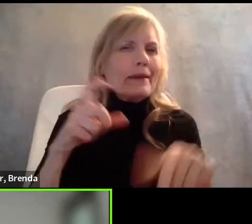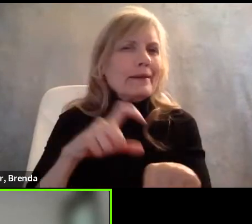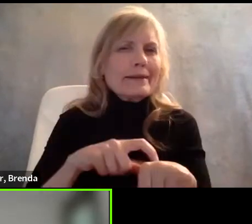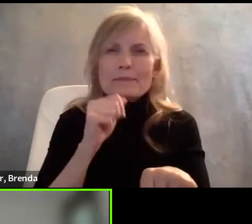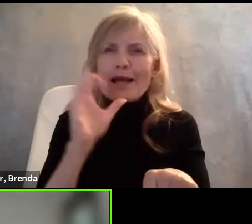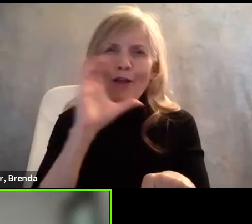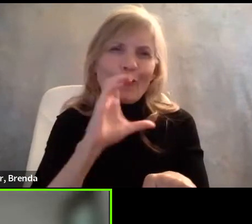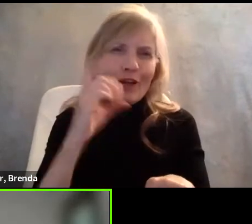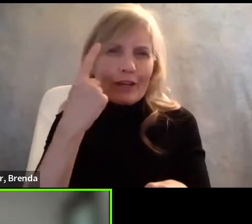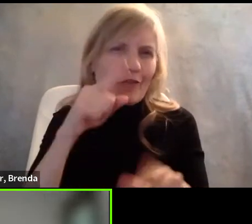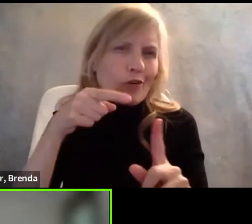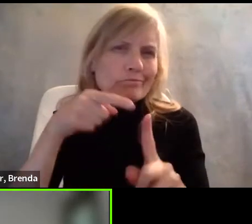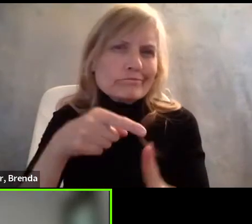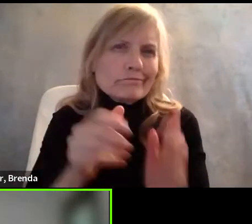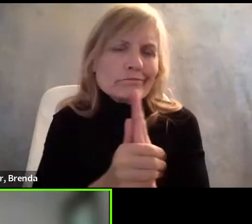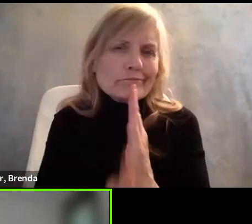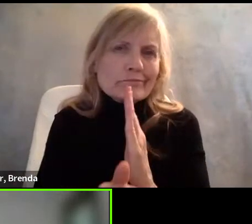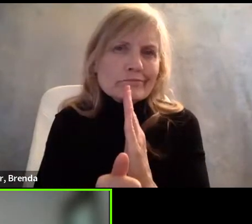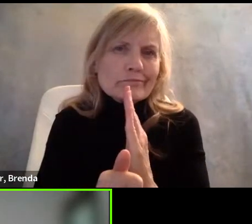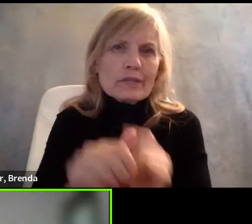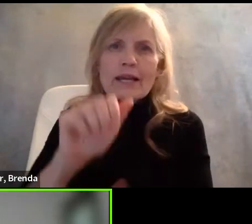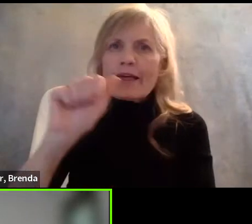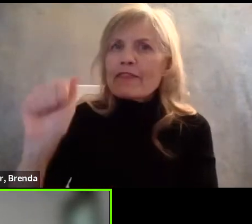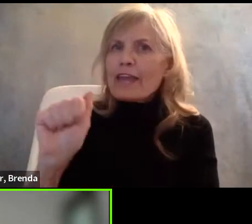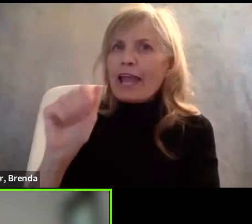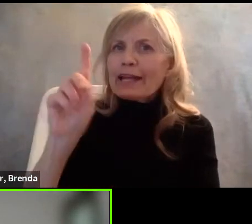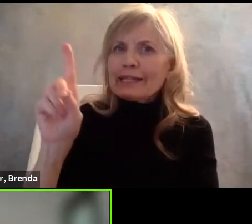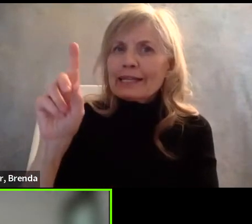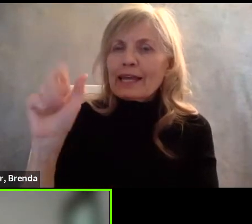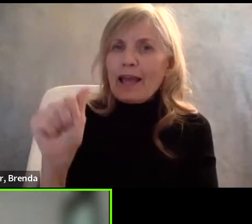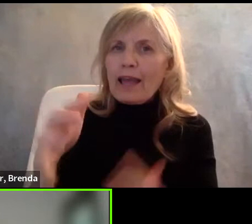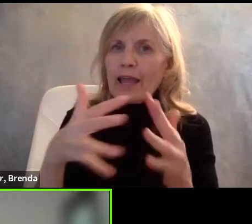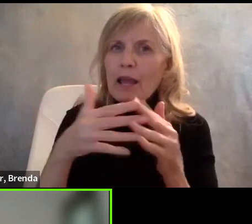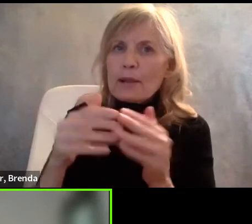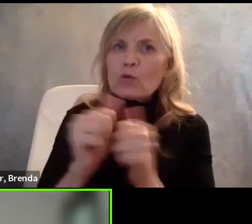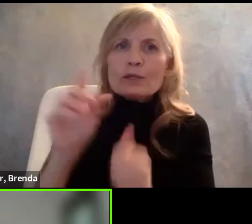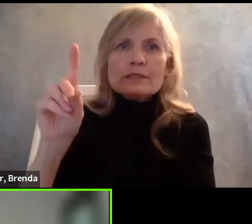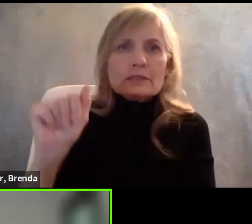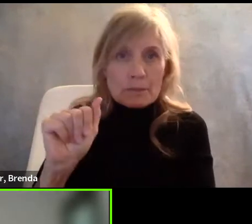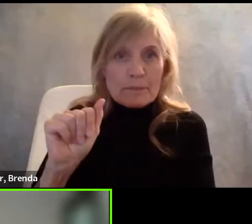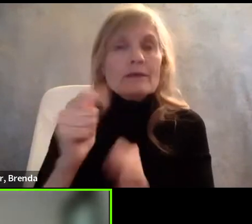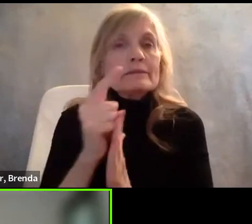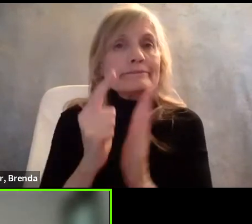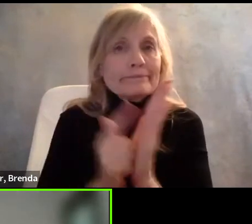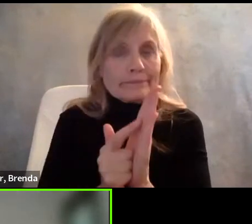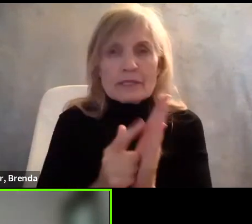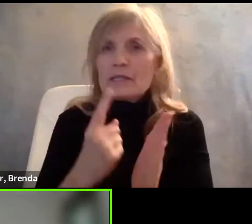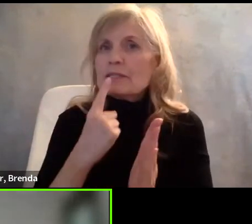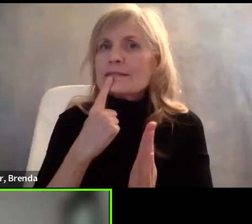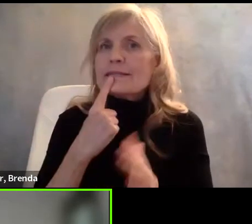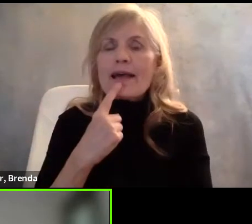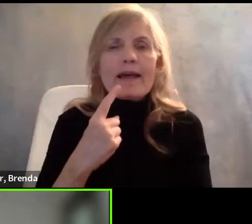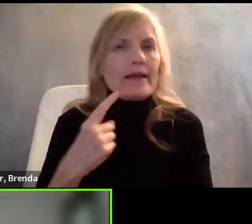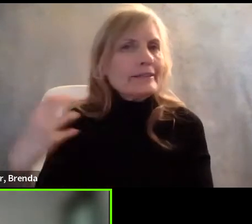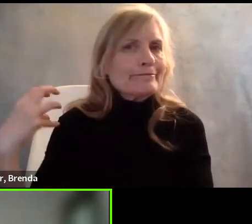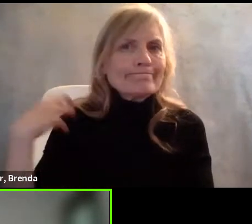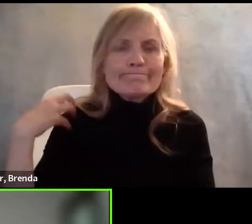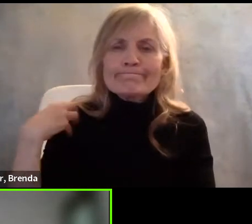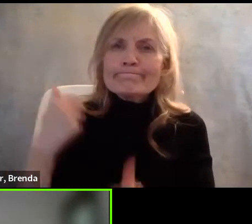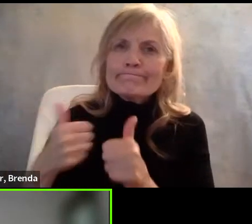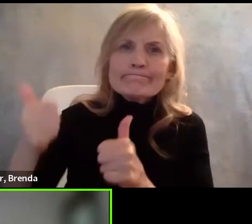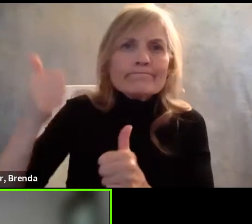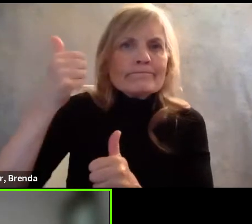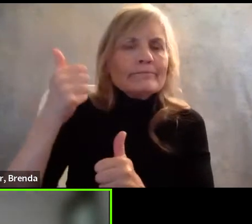So the ADA recognizes that employers often bear a good deal of prejudice against people with